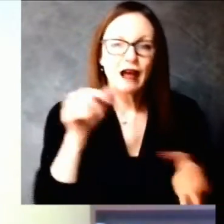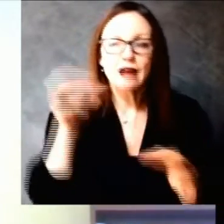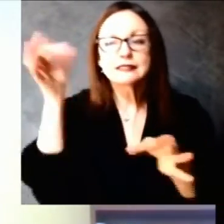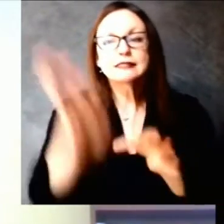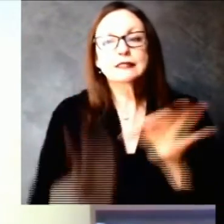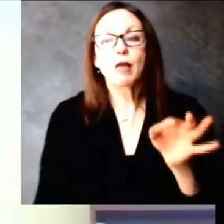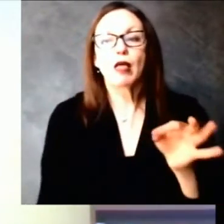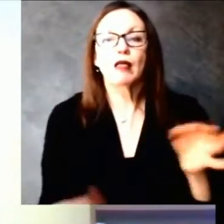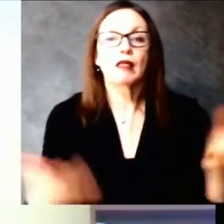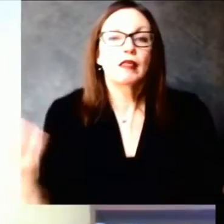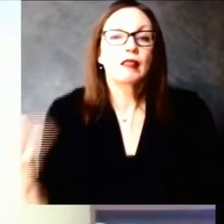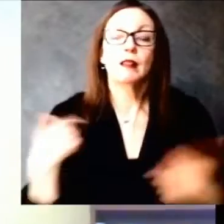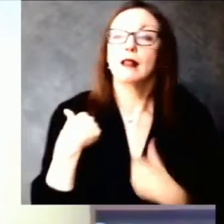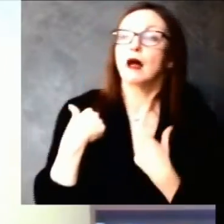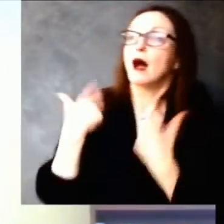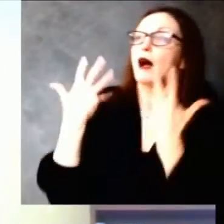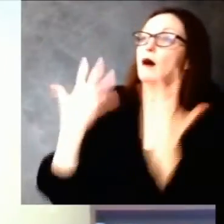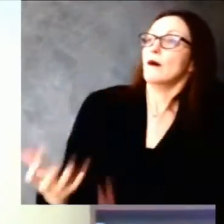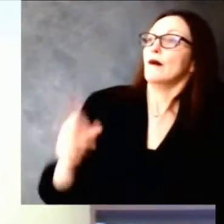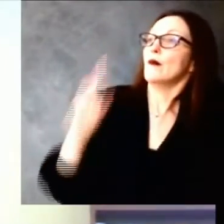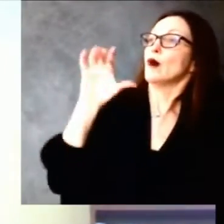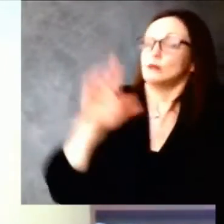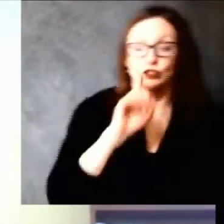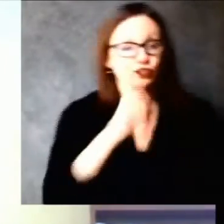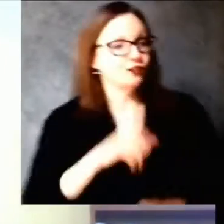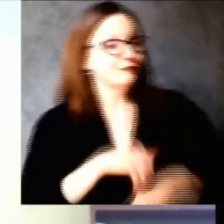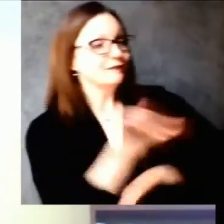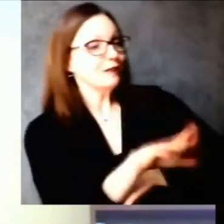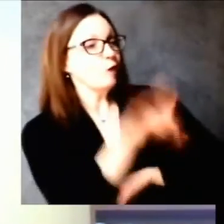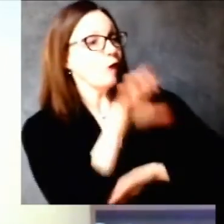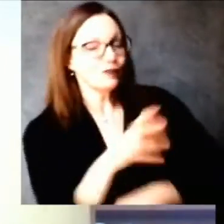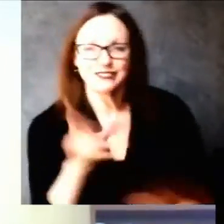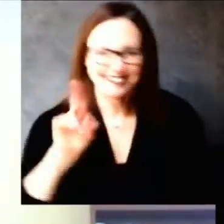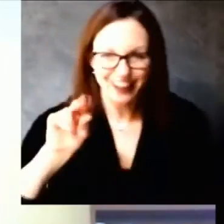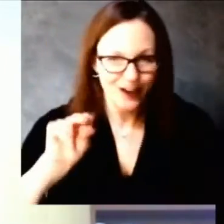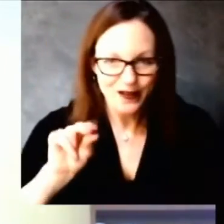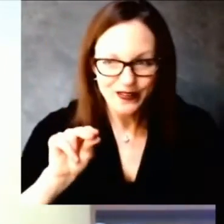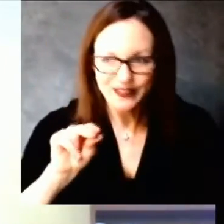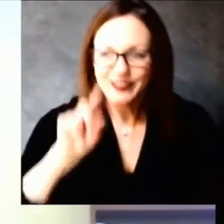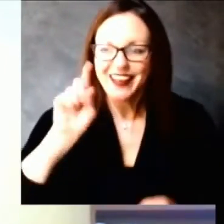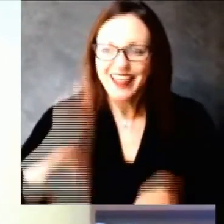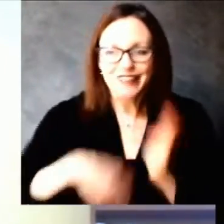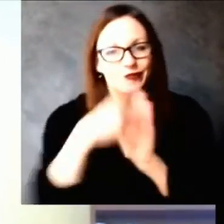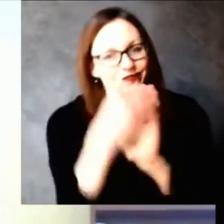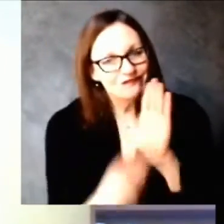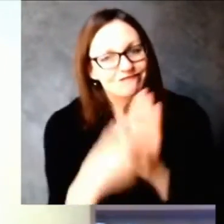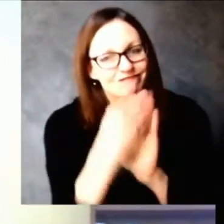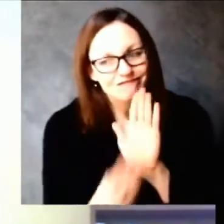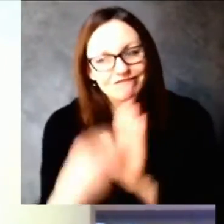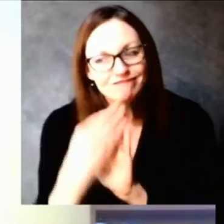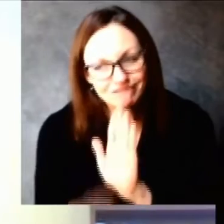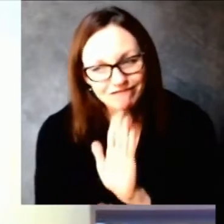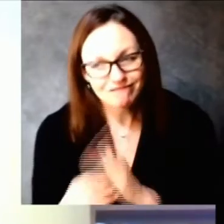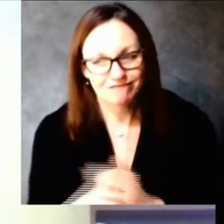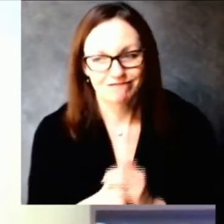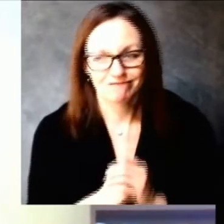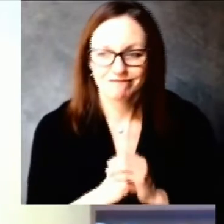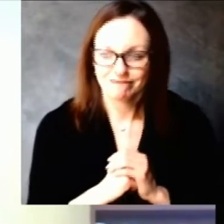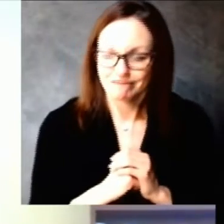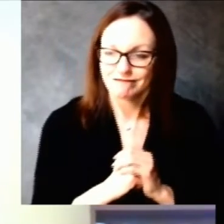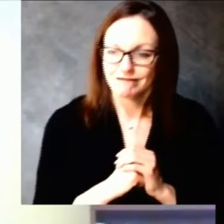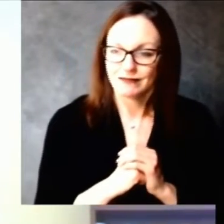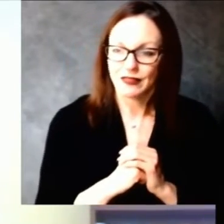systems to have made assumptions about how many vaccines they'll receive and make appointments that they've had to cancel